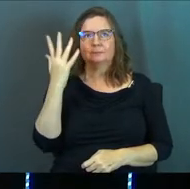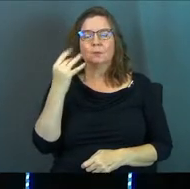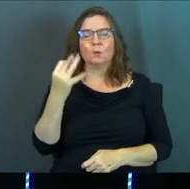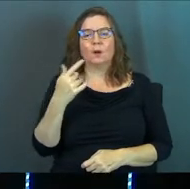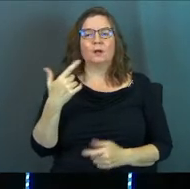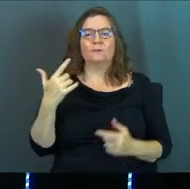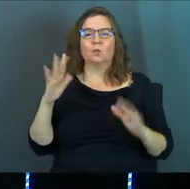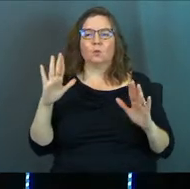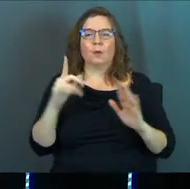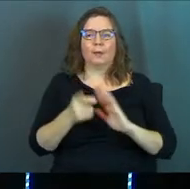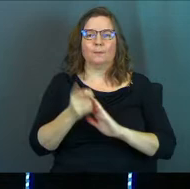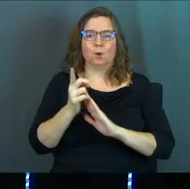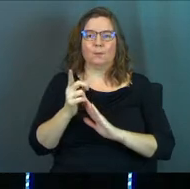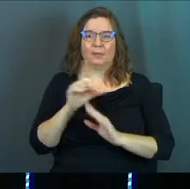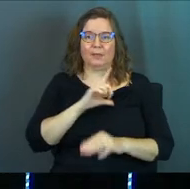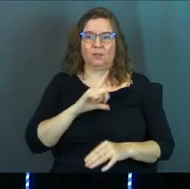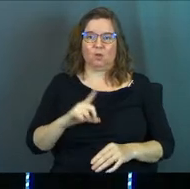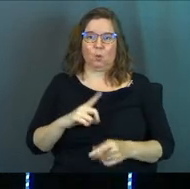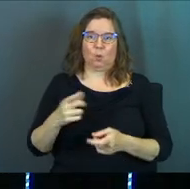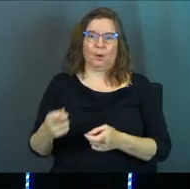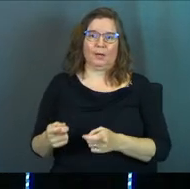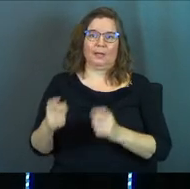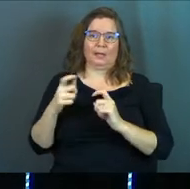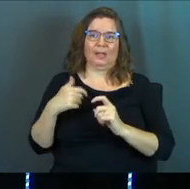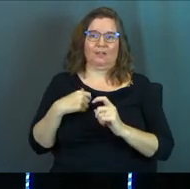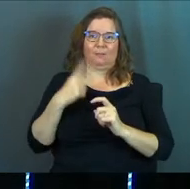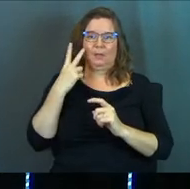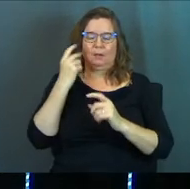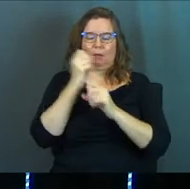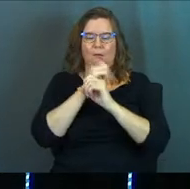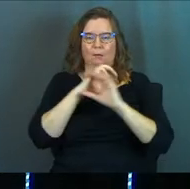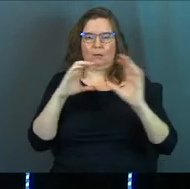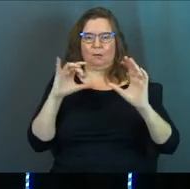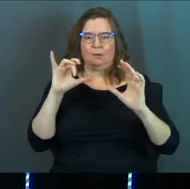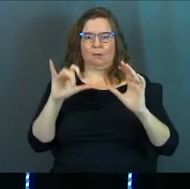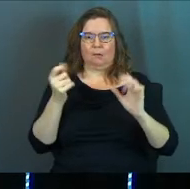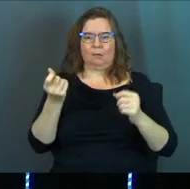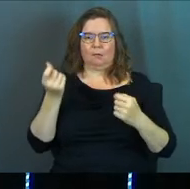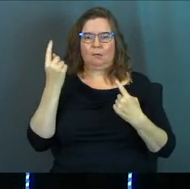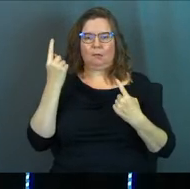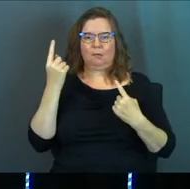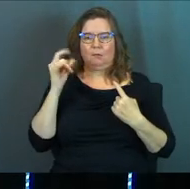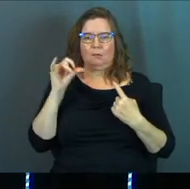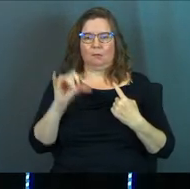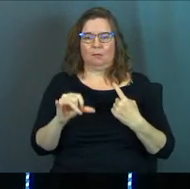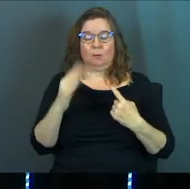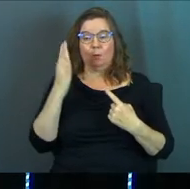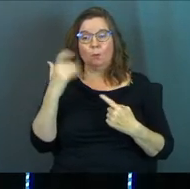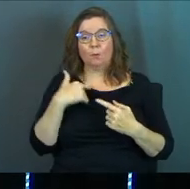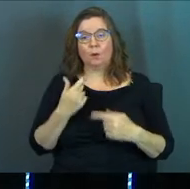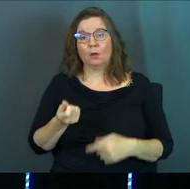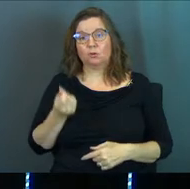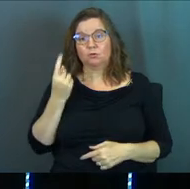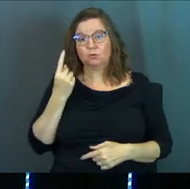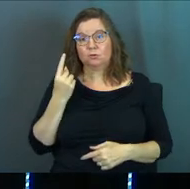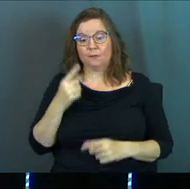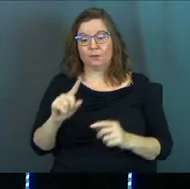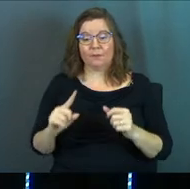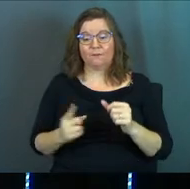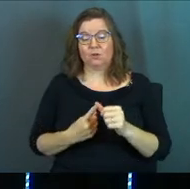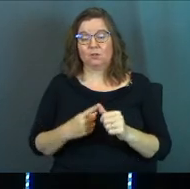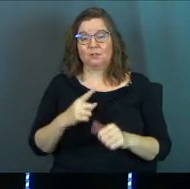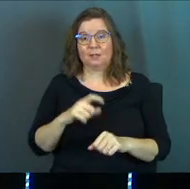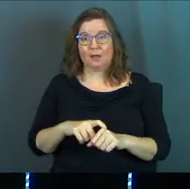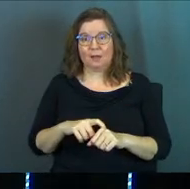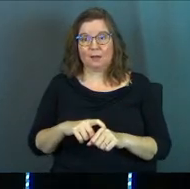it's one of the great moments that the Lord gave me to see in my spiritual past. Because what I understood for the